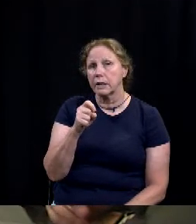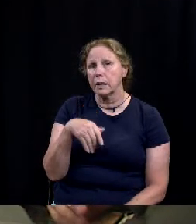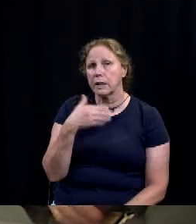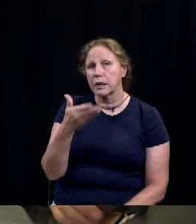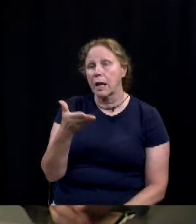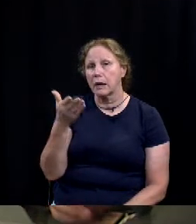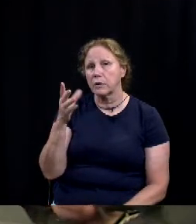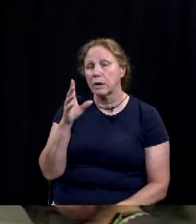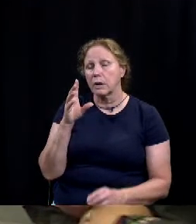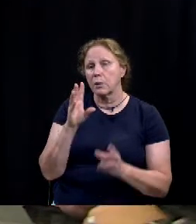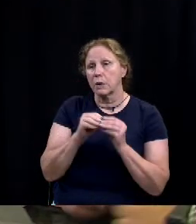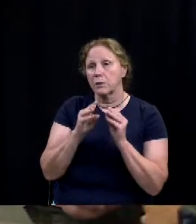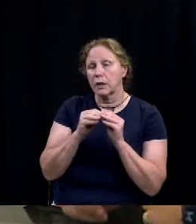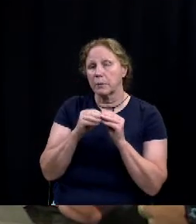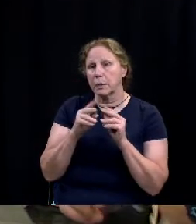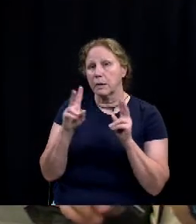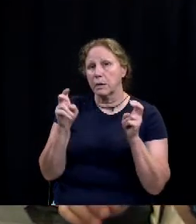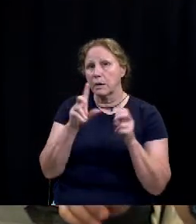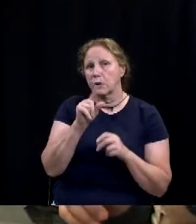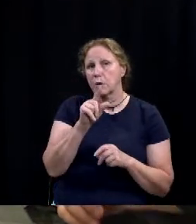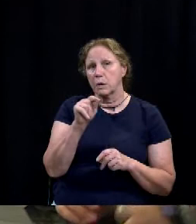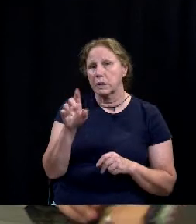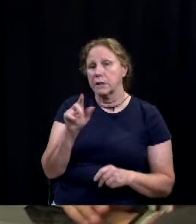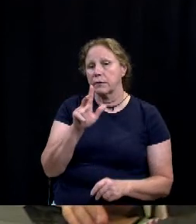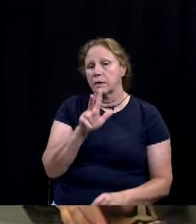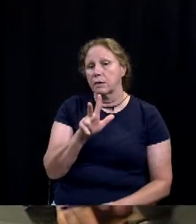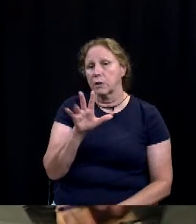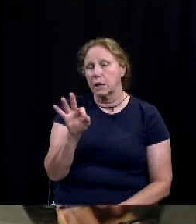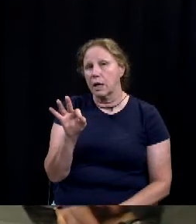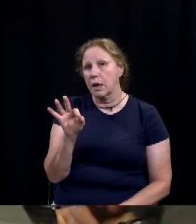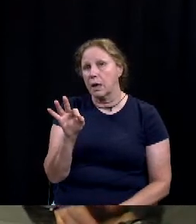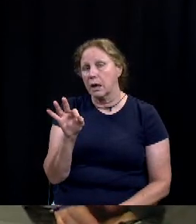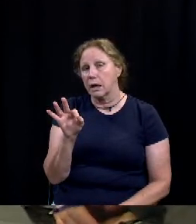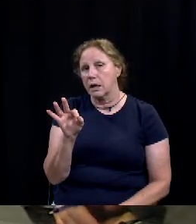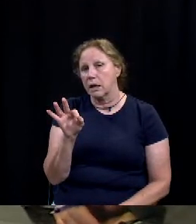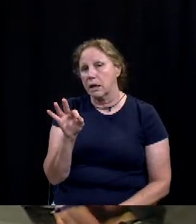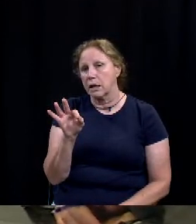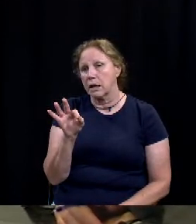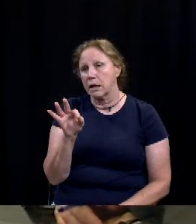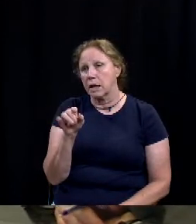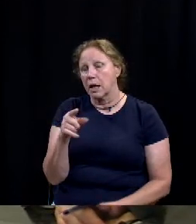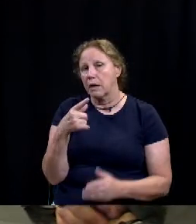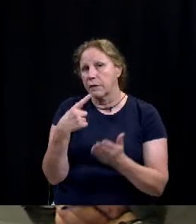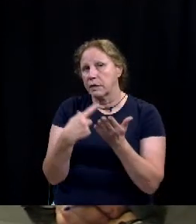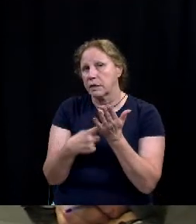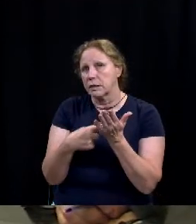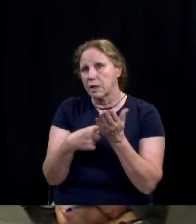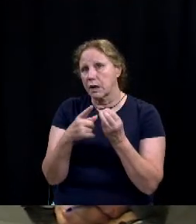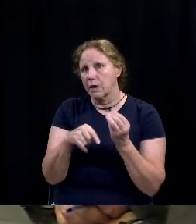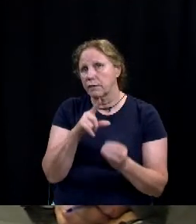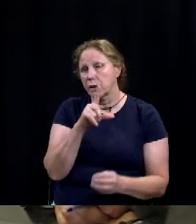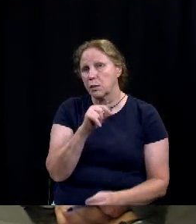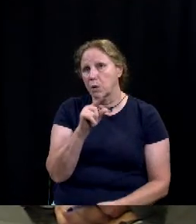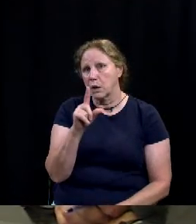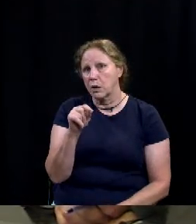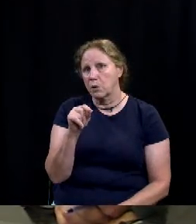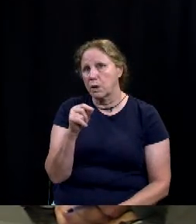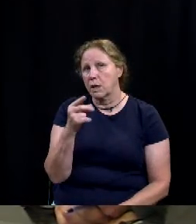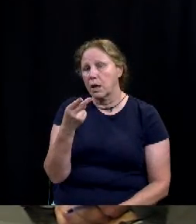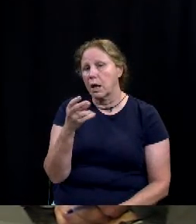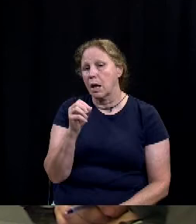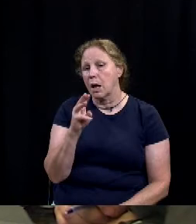work session it's work session 2027-39 and it's a discussion of 2020 homicides